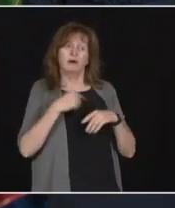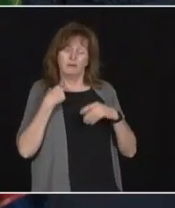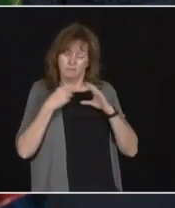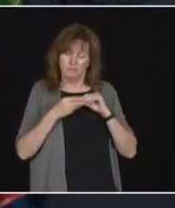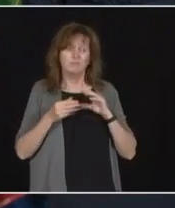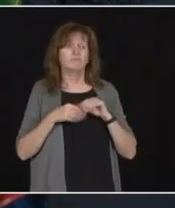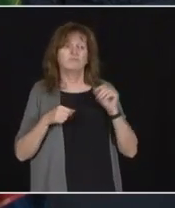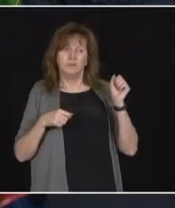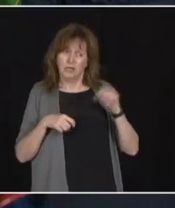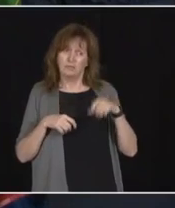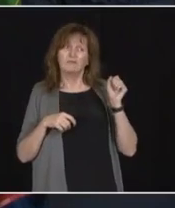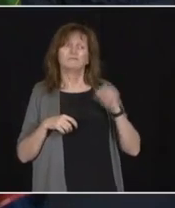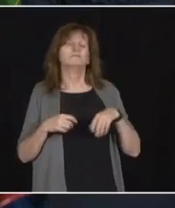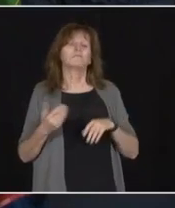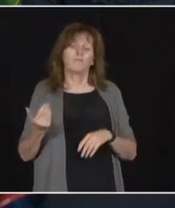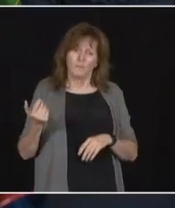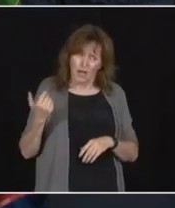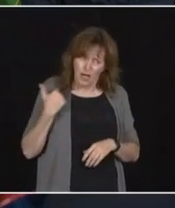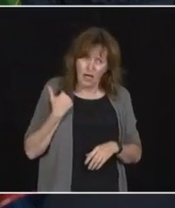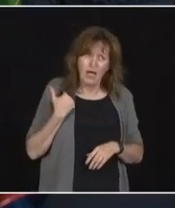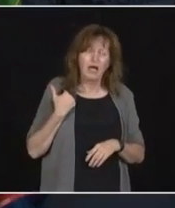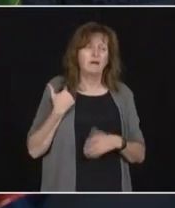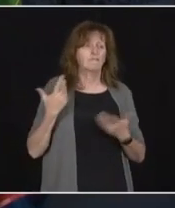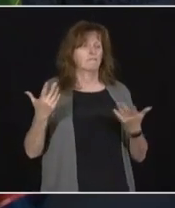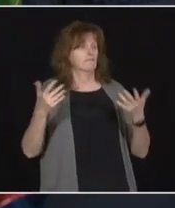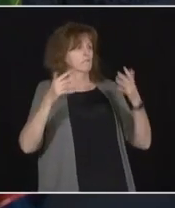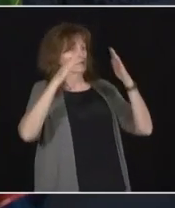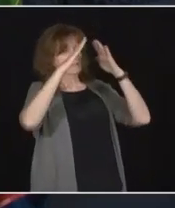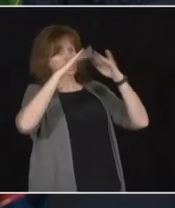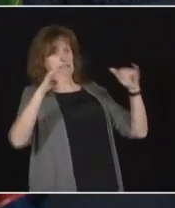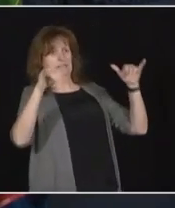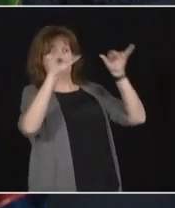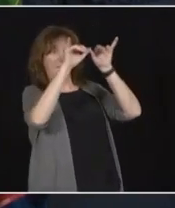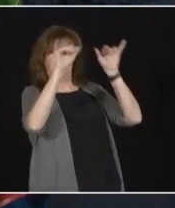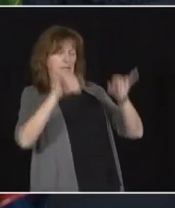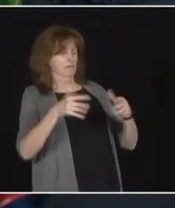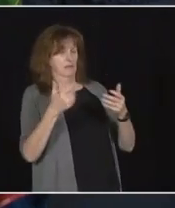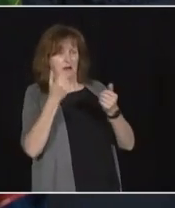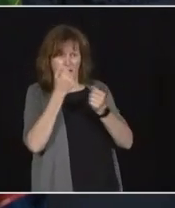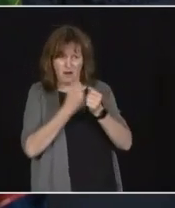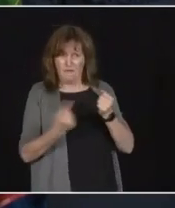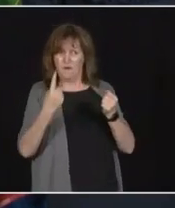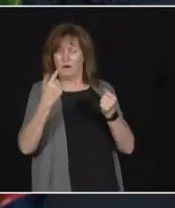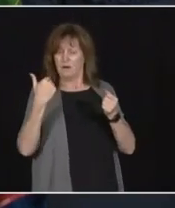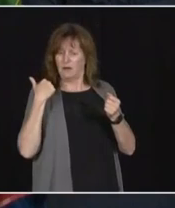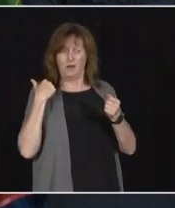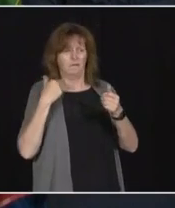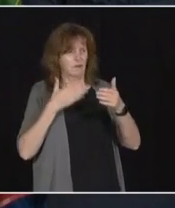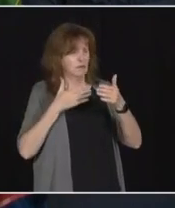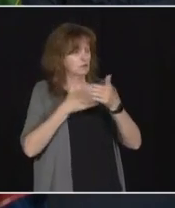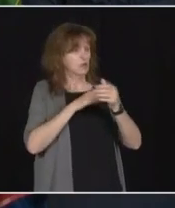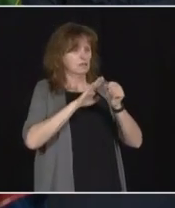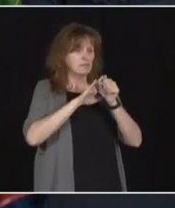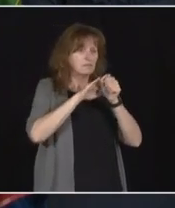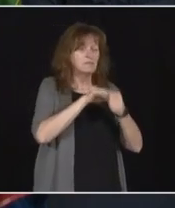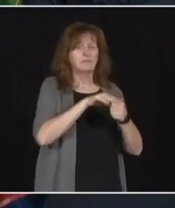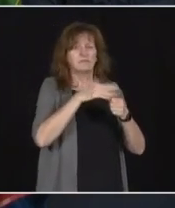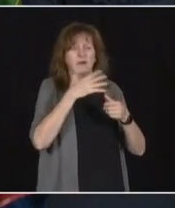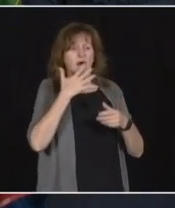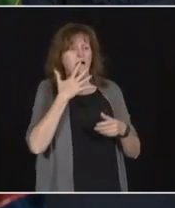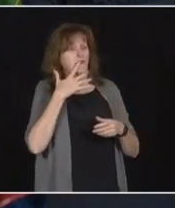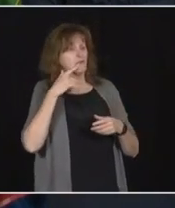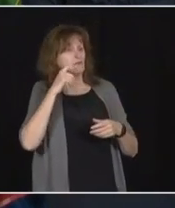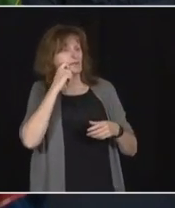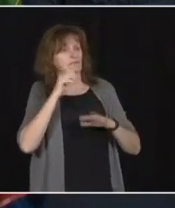systemic racism everywhere. And we're going to put an end to it. And that's why I think a great leader, and I'm so